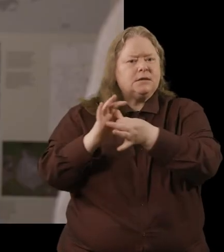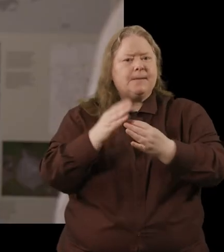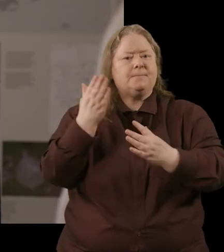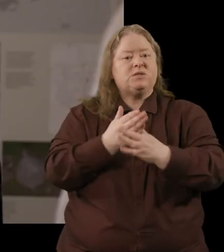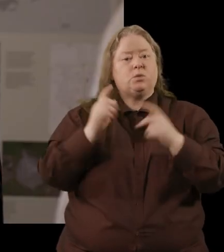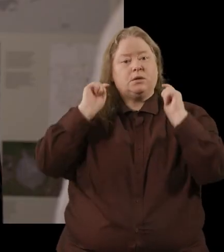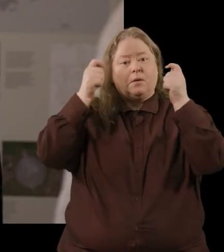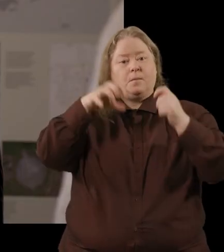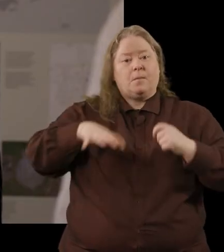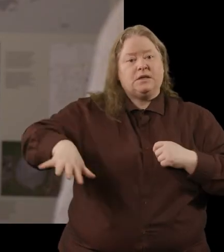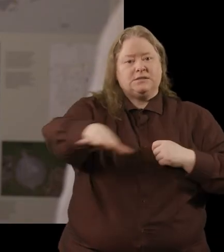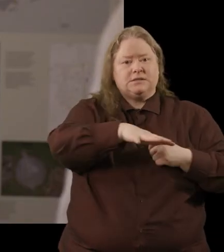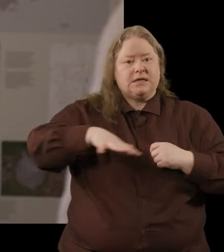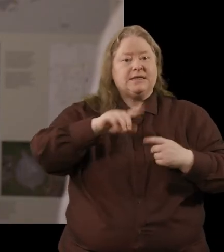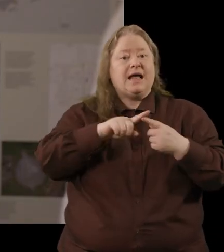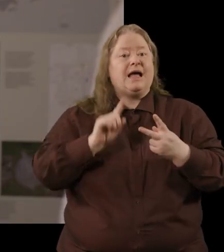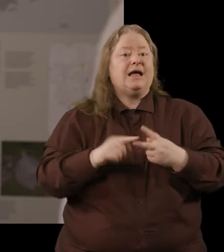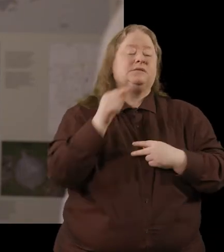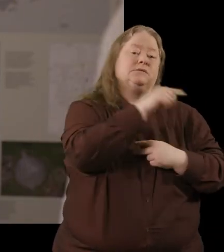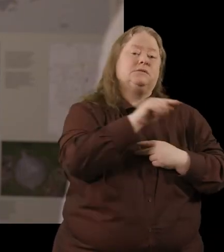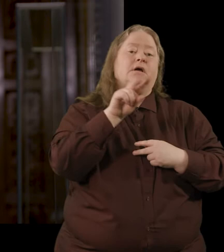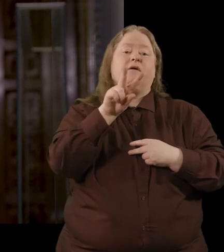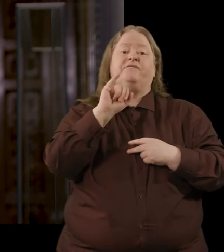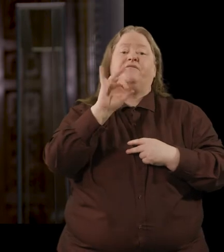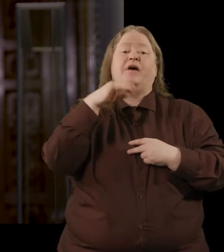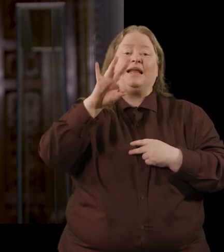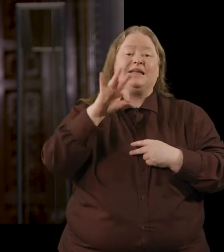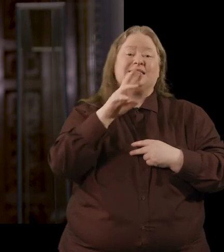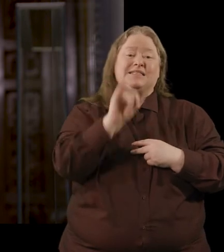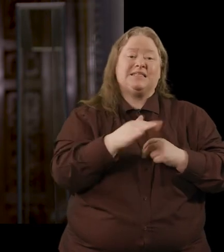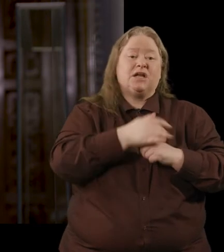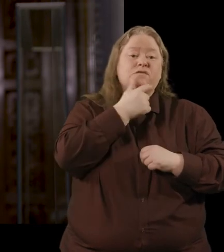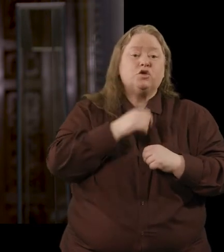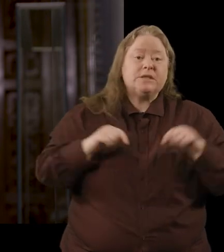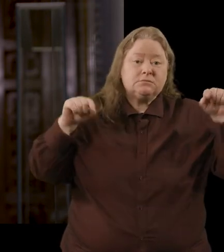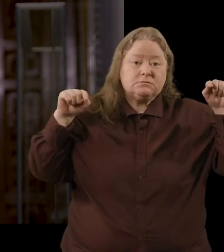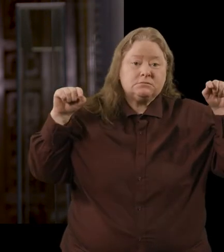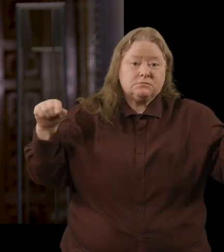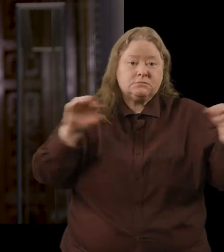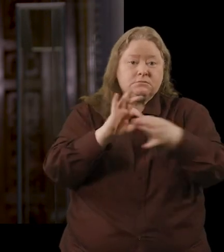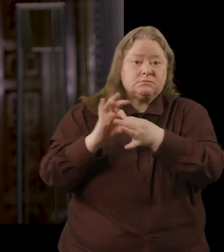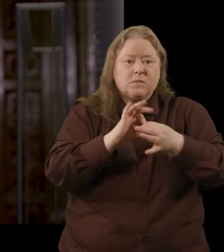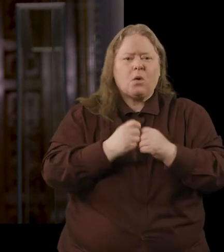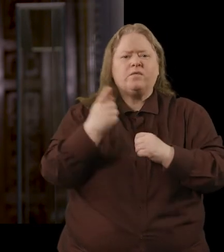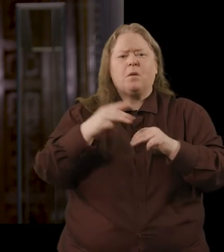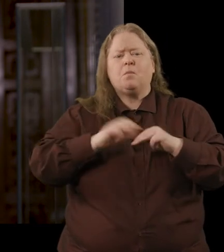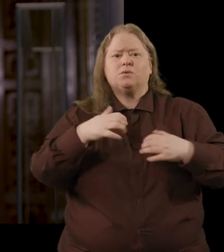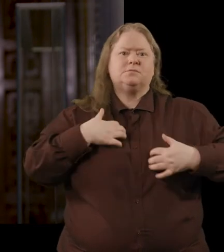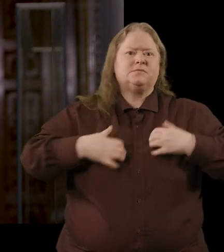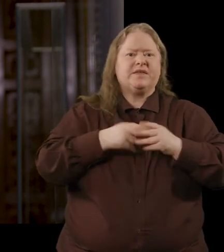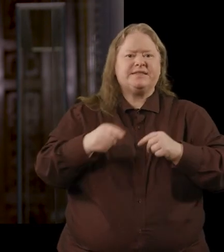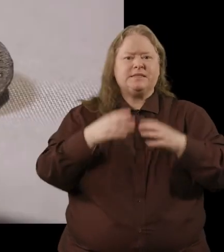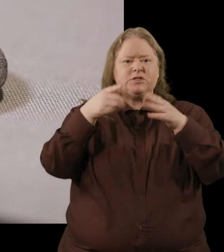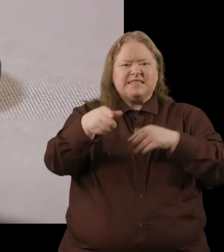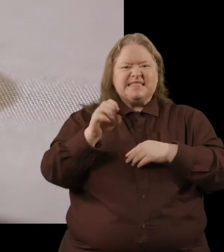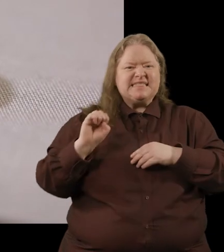the monastic site and then the viking city of dublin yeah so one of the most exciting objects that we have um here in in the